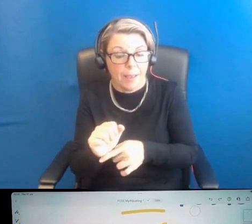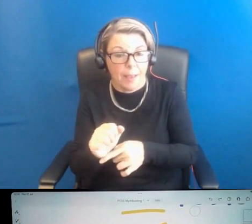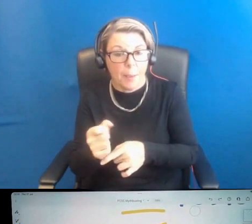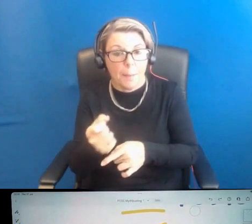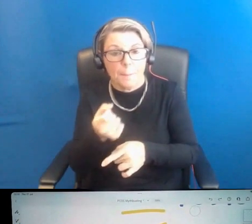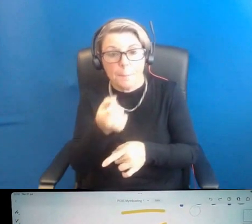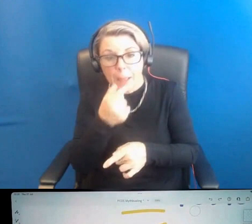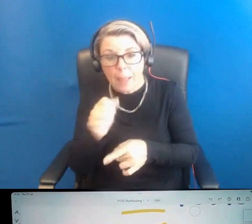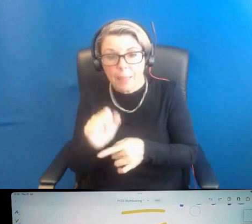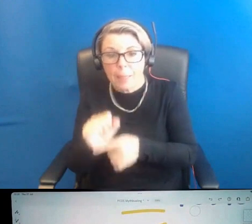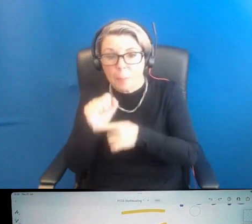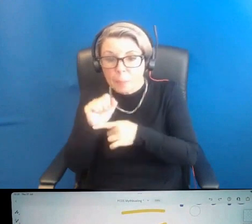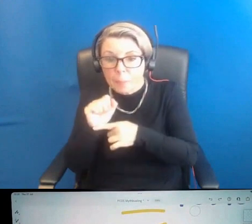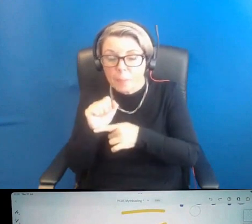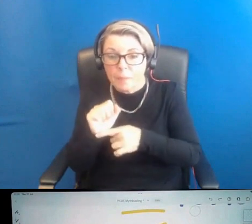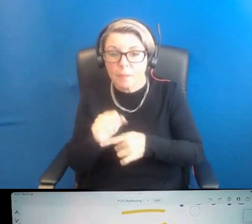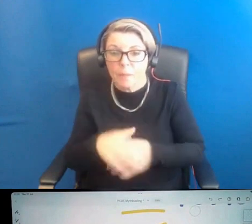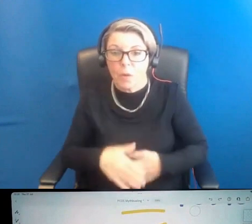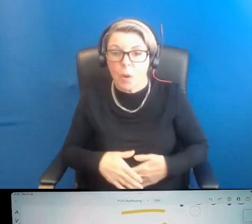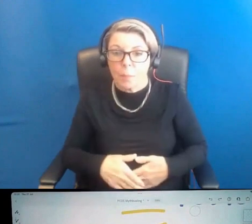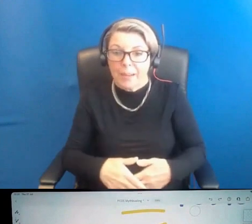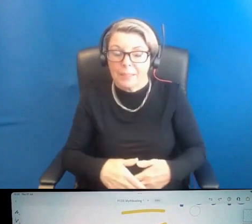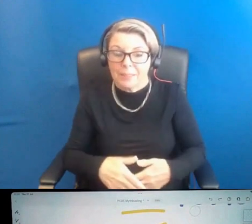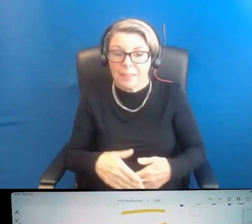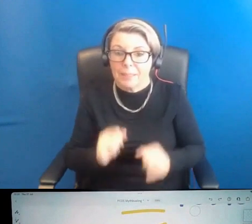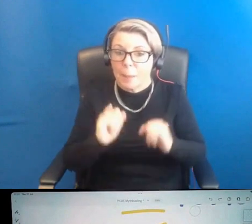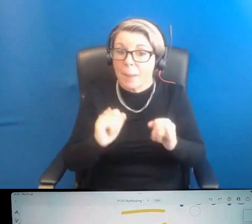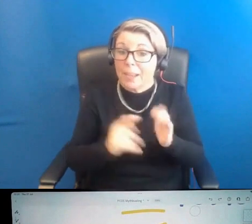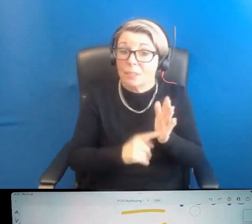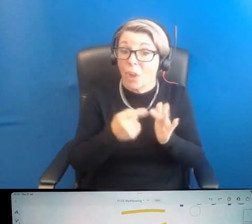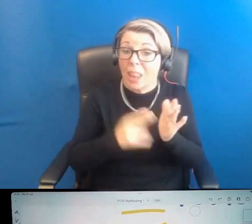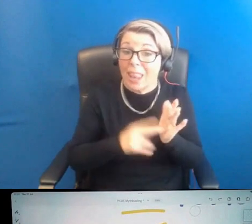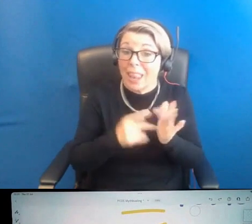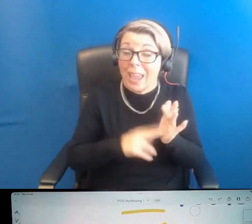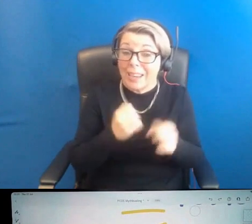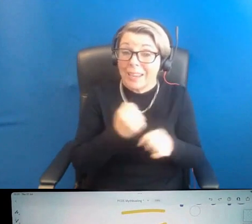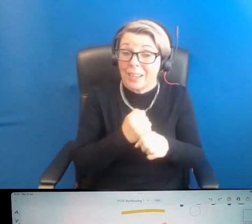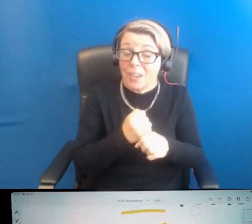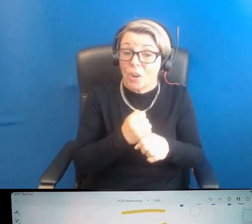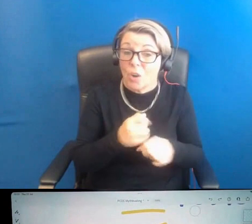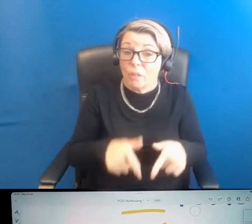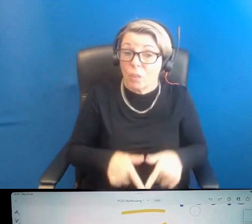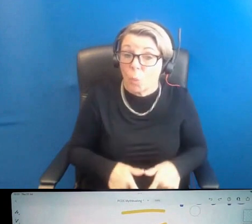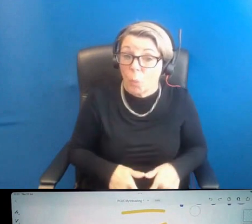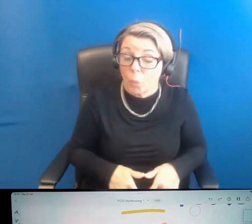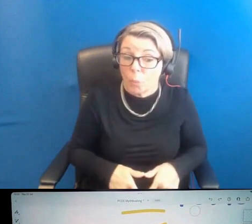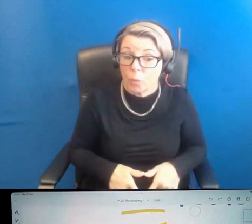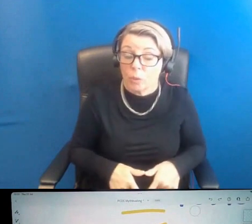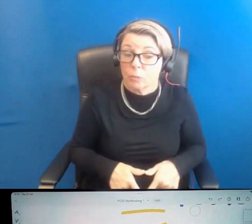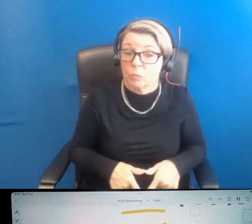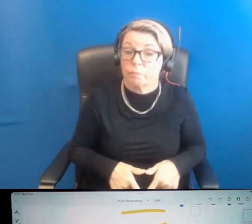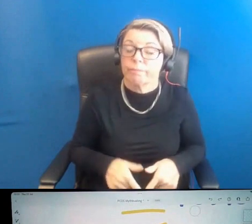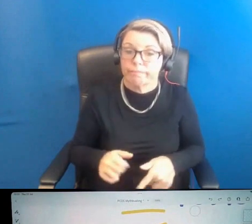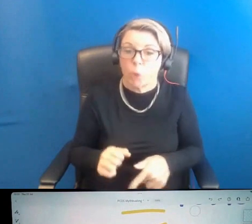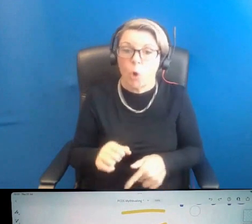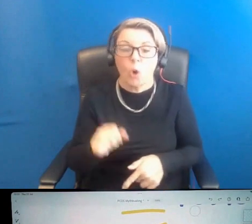that bad for the lining of the womb? OK, no, the contraception is good for the lining of the womb. So the problem